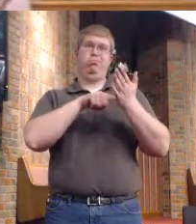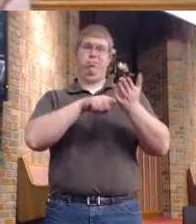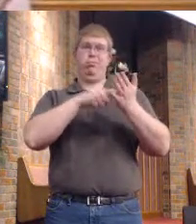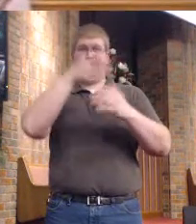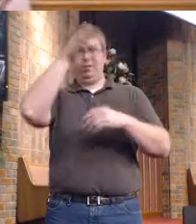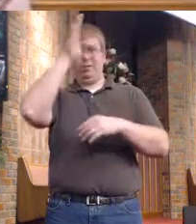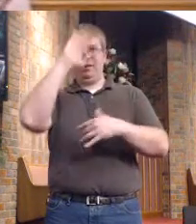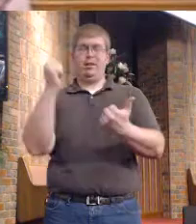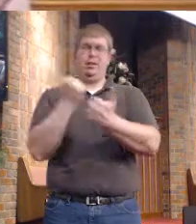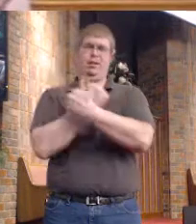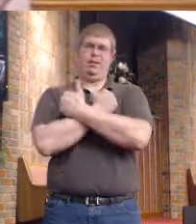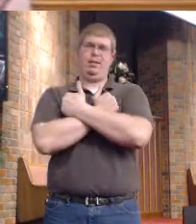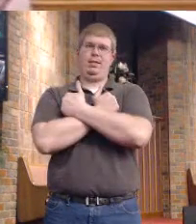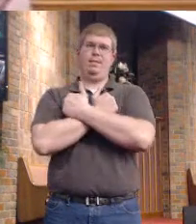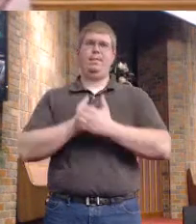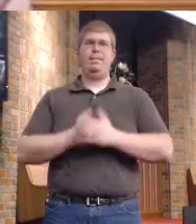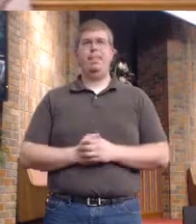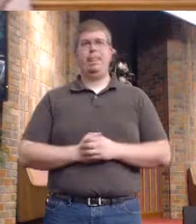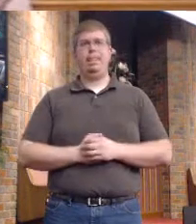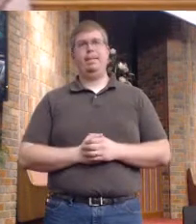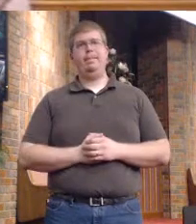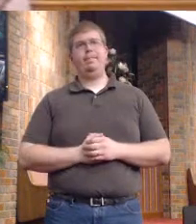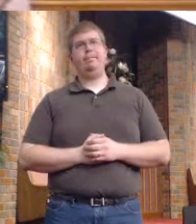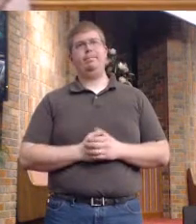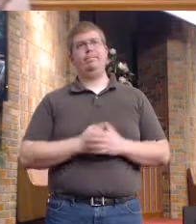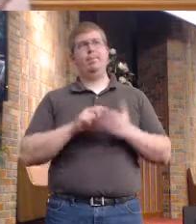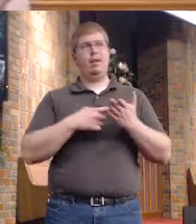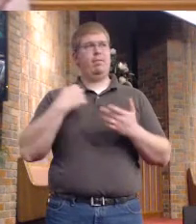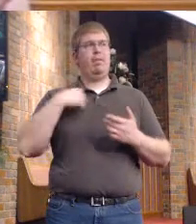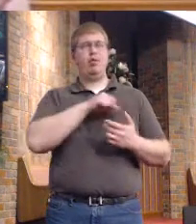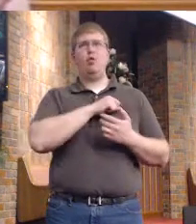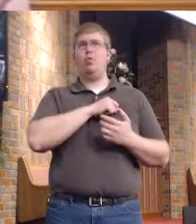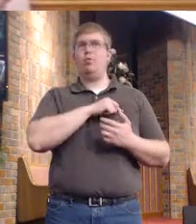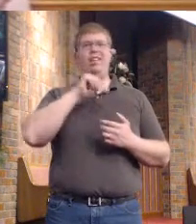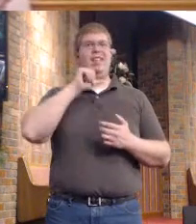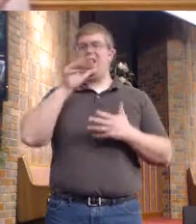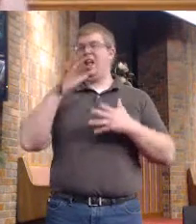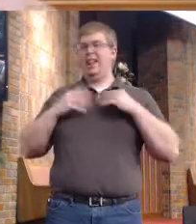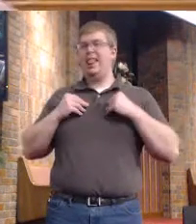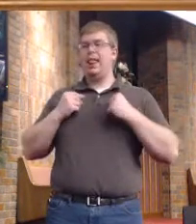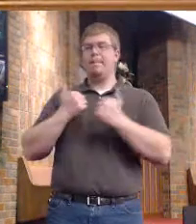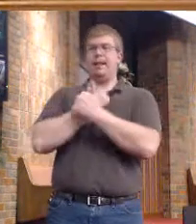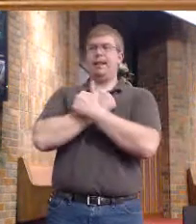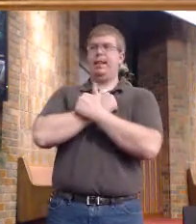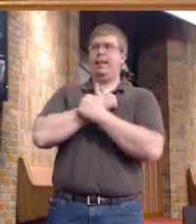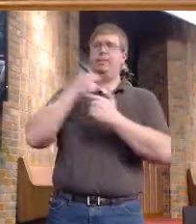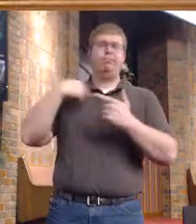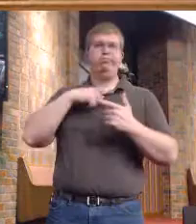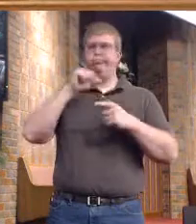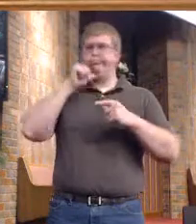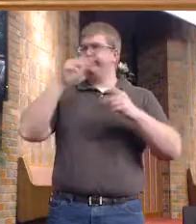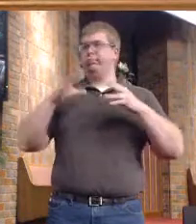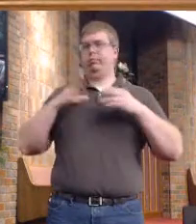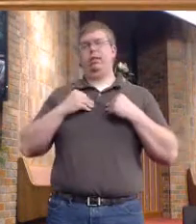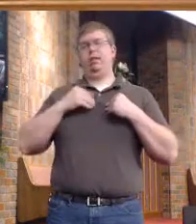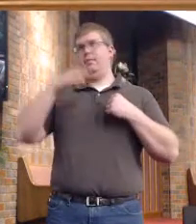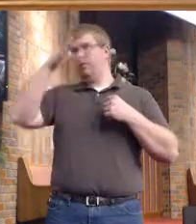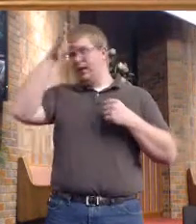when we deny that love, and we deny God's desire for our obedience.